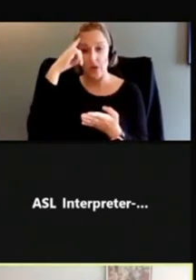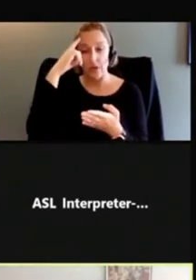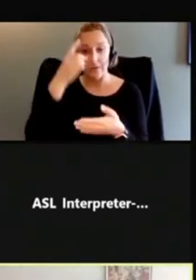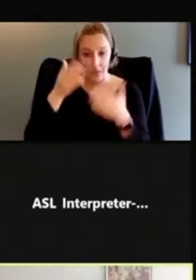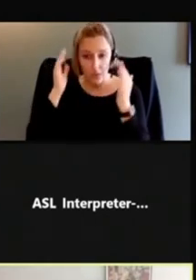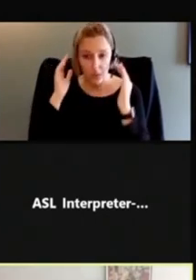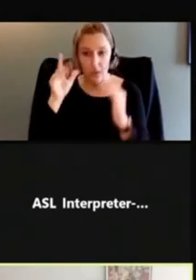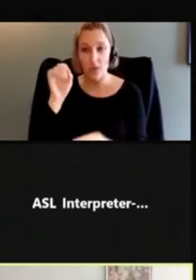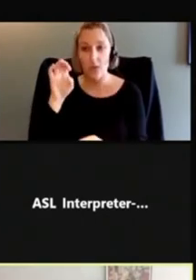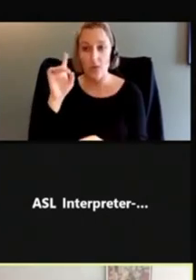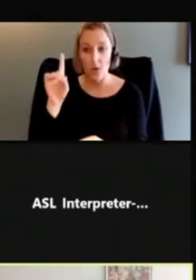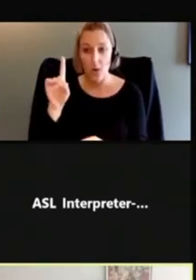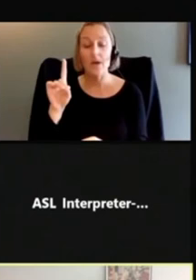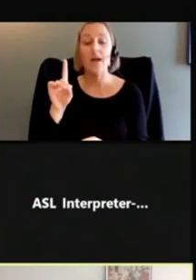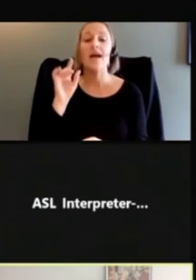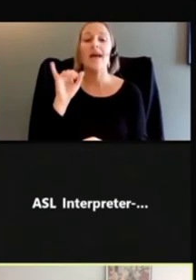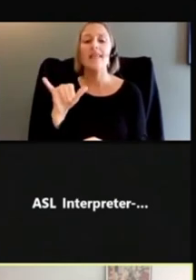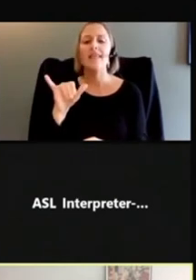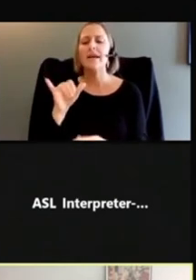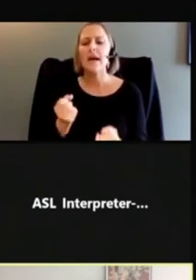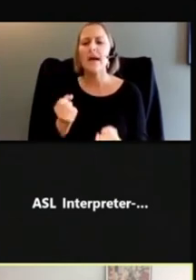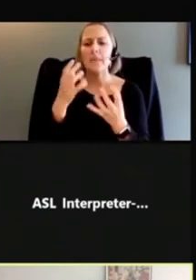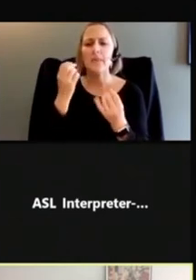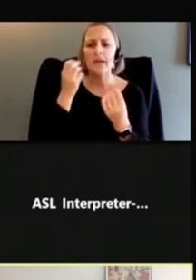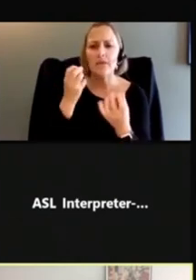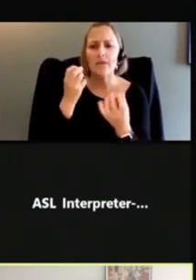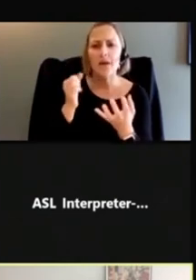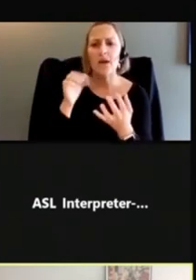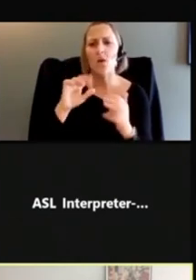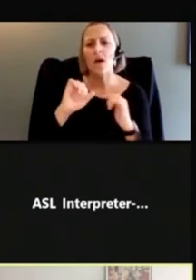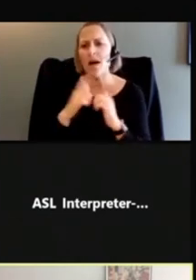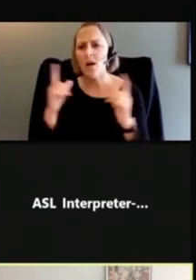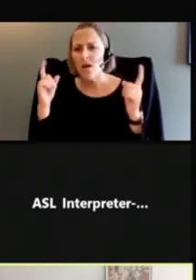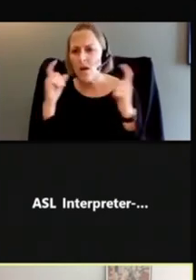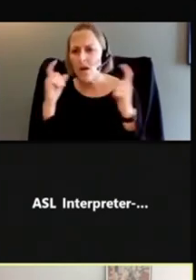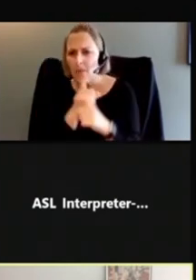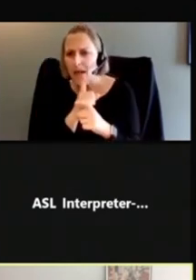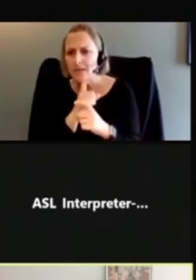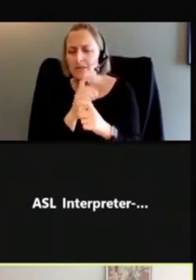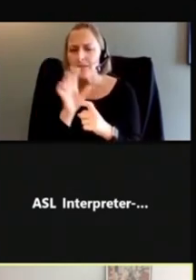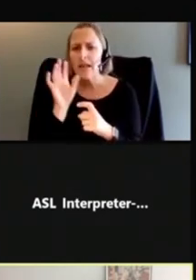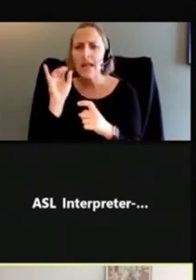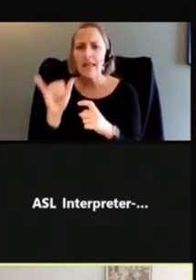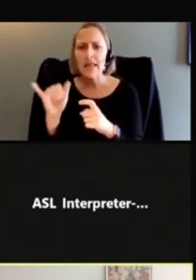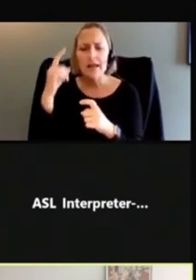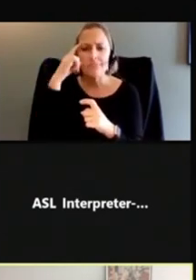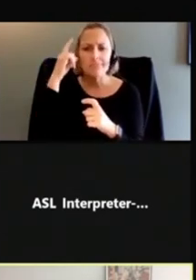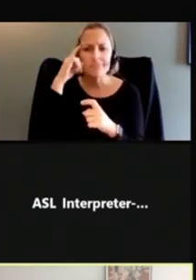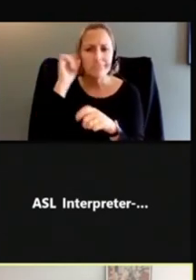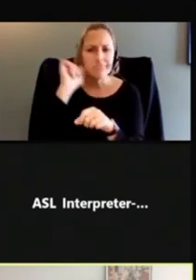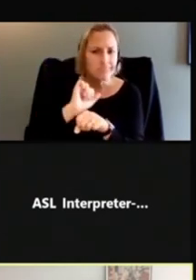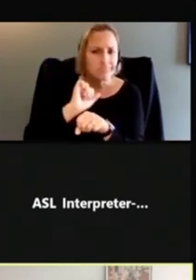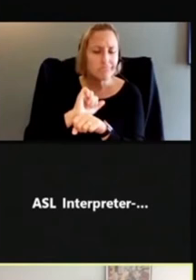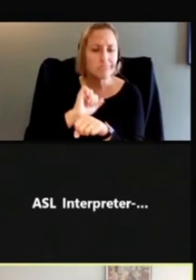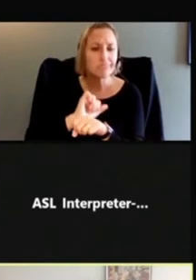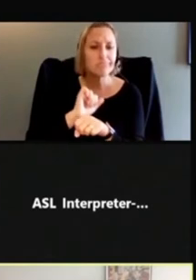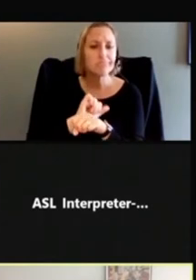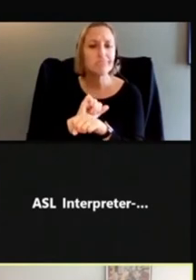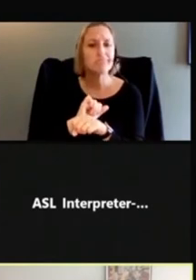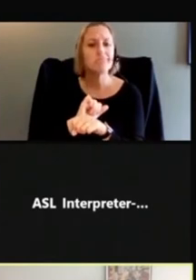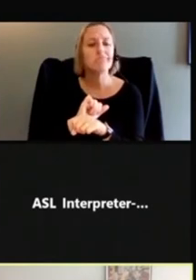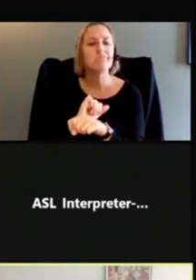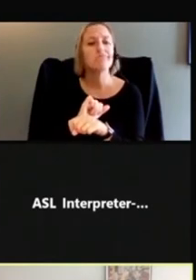load is the amount of information or the complexity of cognitive tasks that you're asking people to do when they're